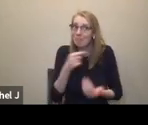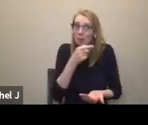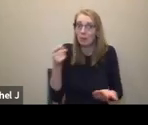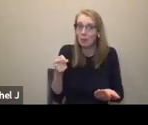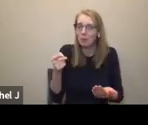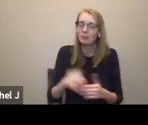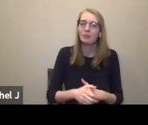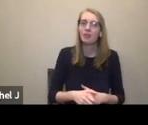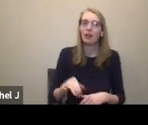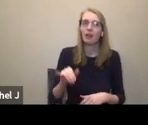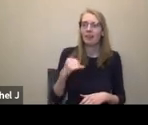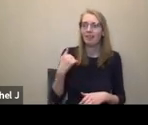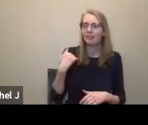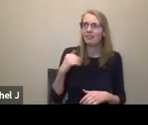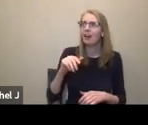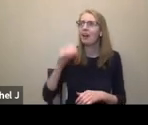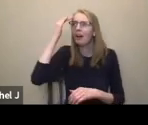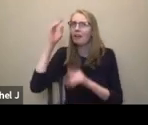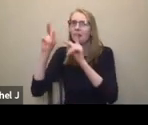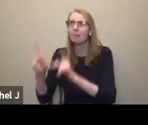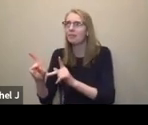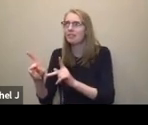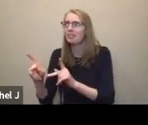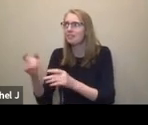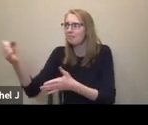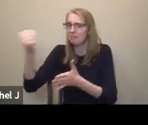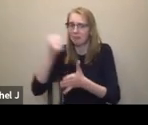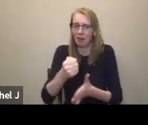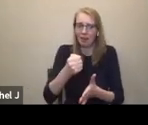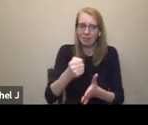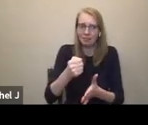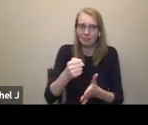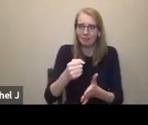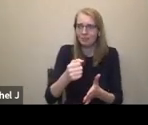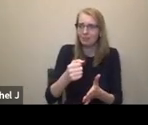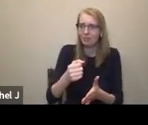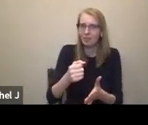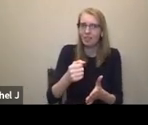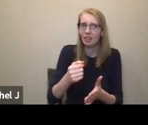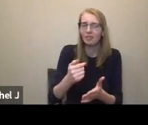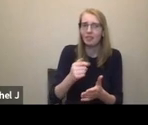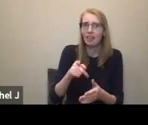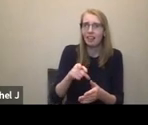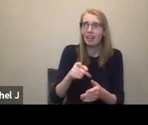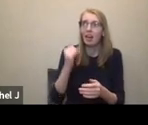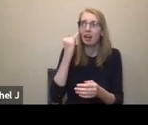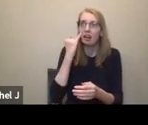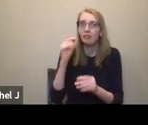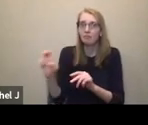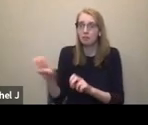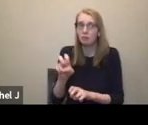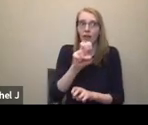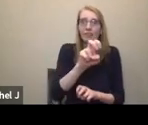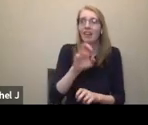help them go to the toilet and all those things. But what I can't do is talk to the personal care attendant rather than the artist. It's